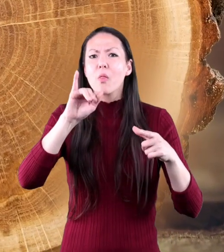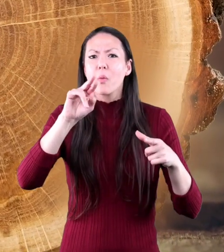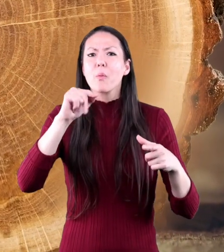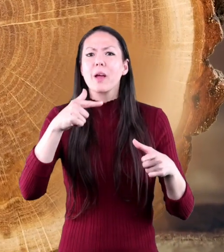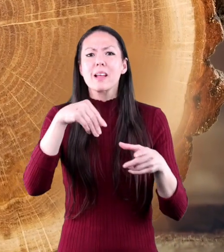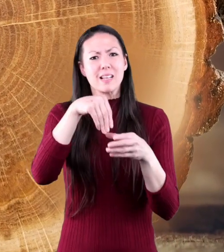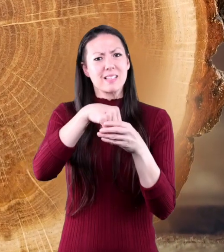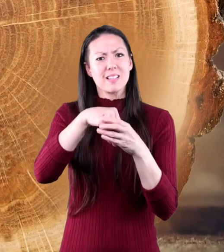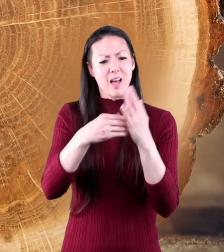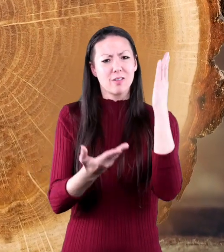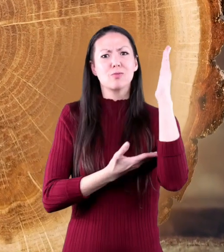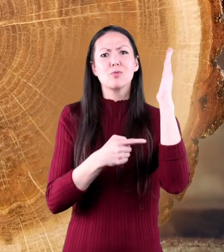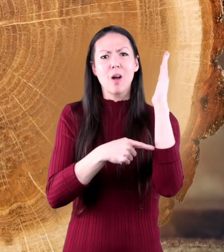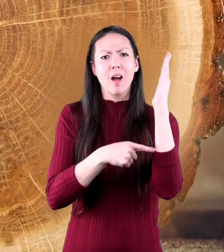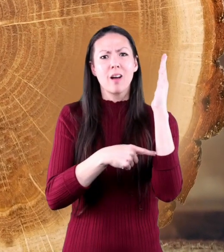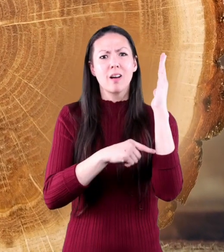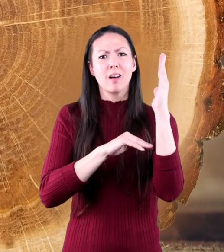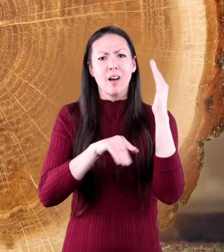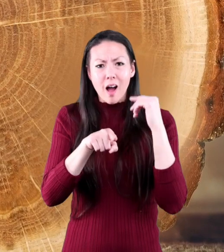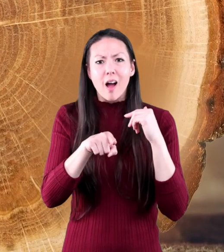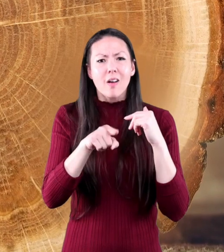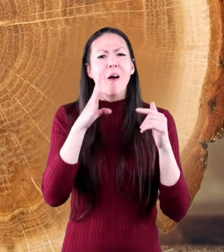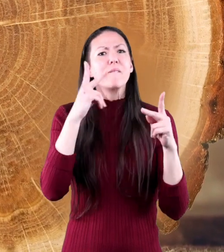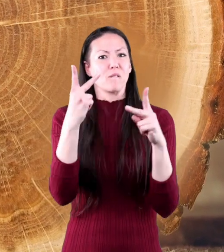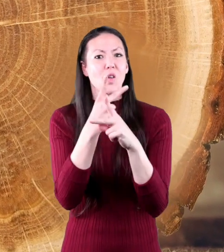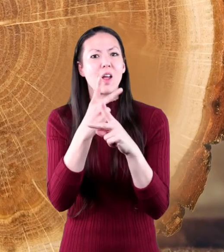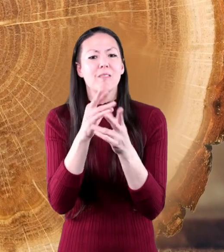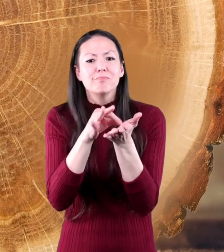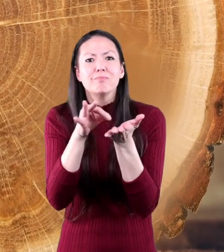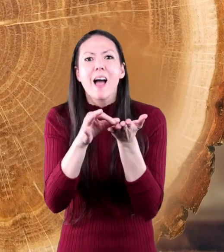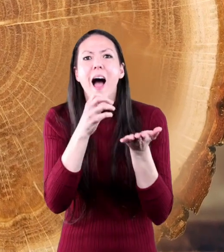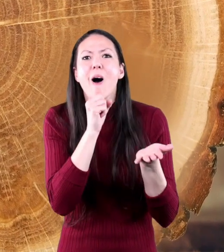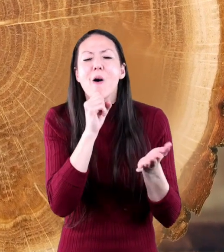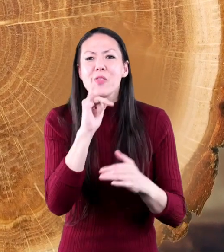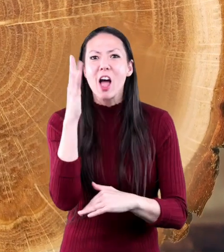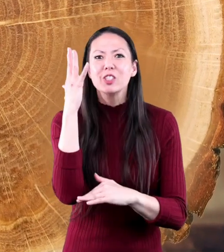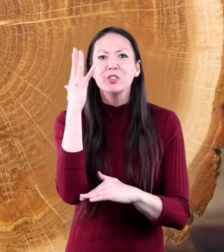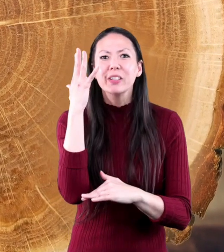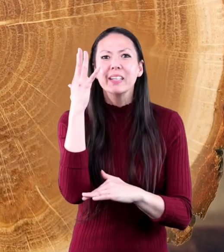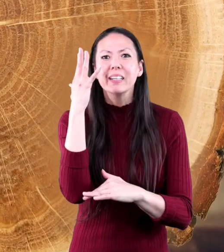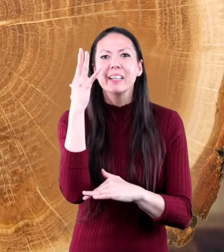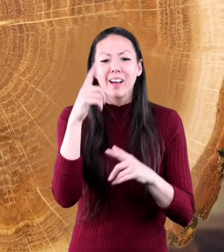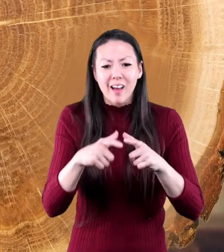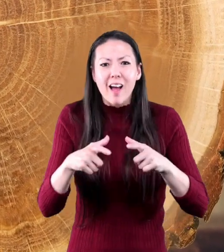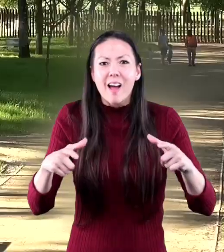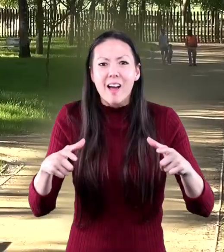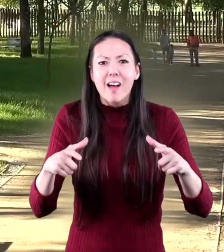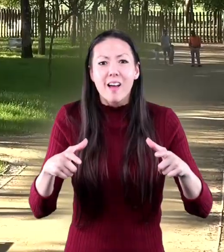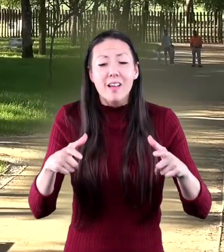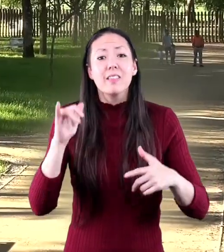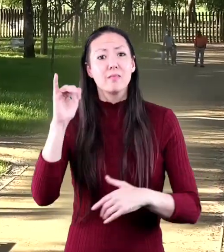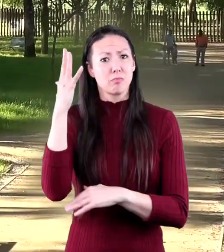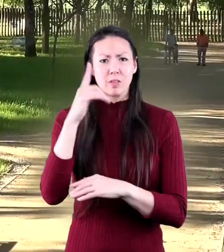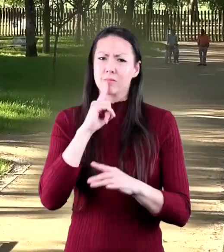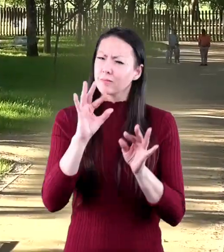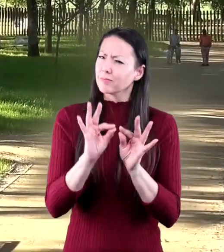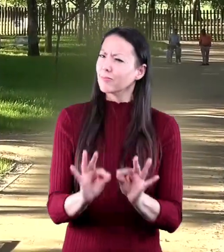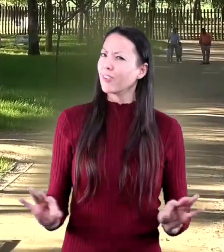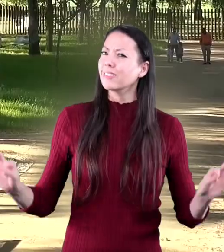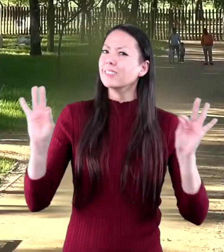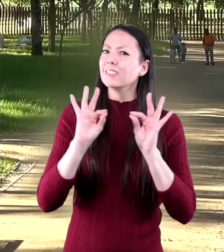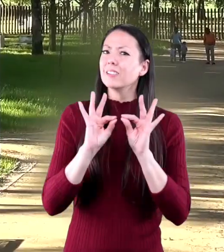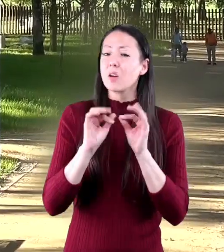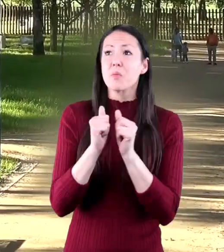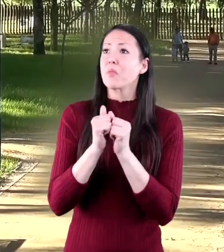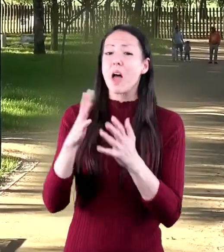If you count the rings inside the trunk, you can figure out how old the tree is. Okay, we all know that